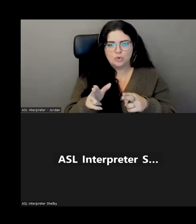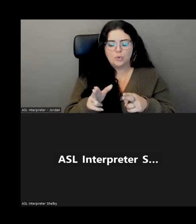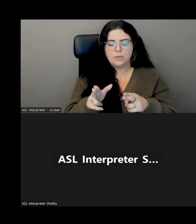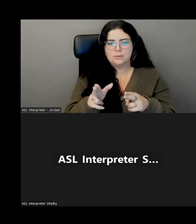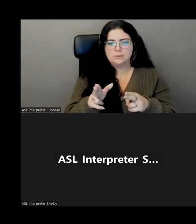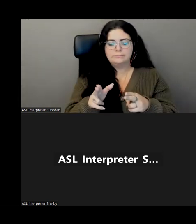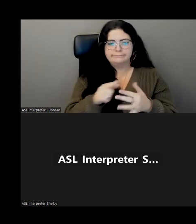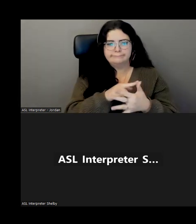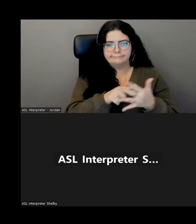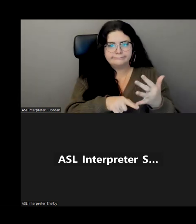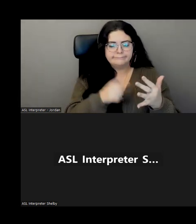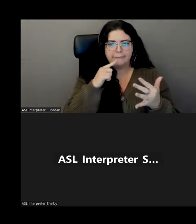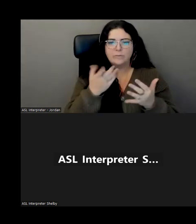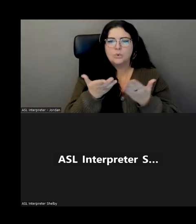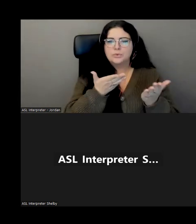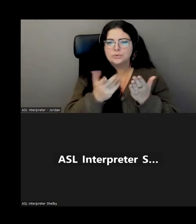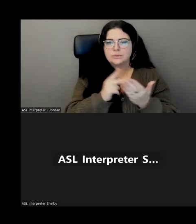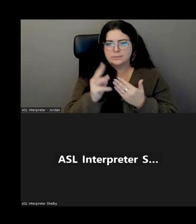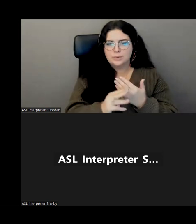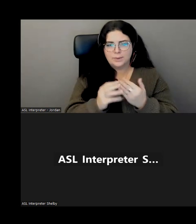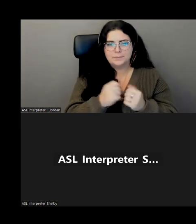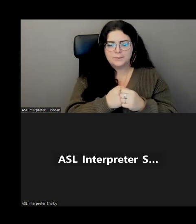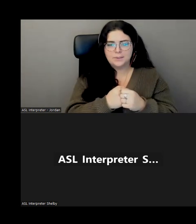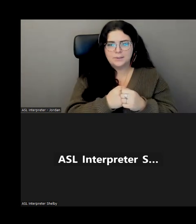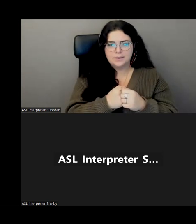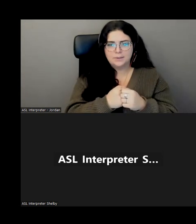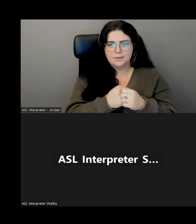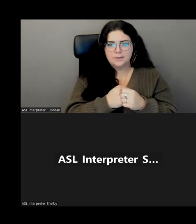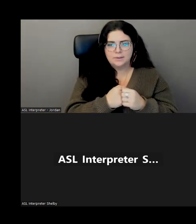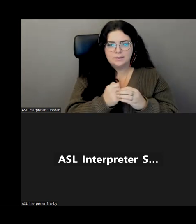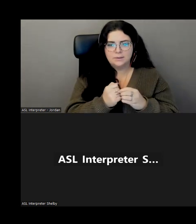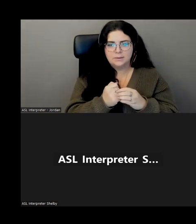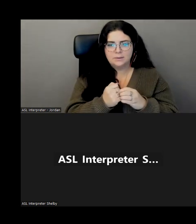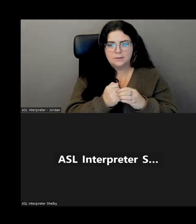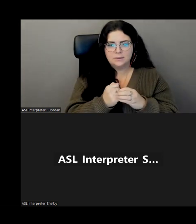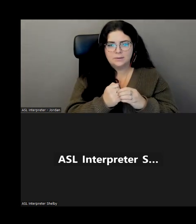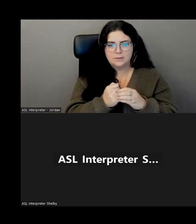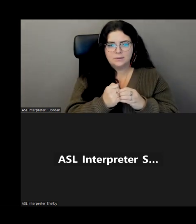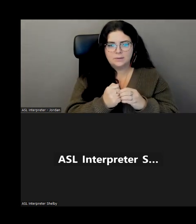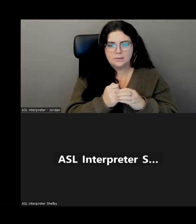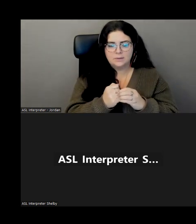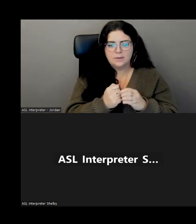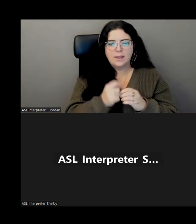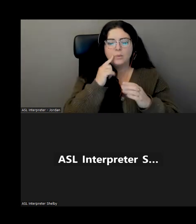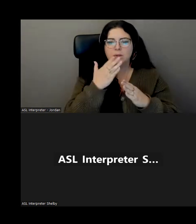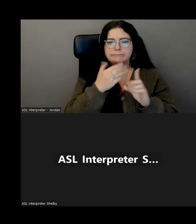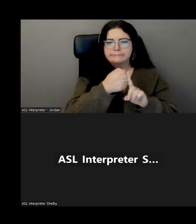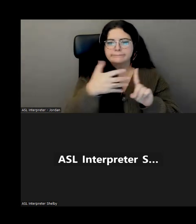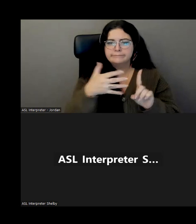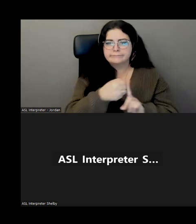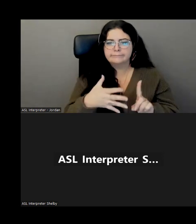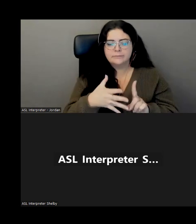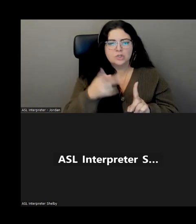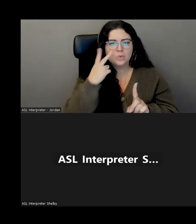what we offer in regards to programs. And I'll break these down a little bit so folks understand what you can